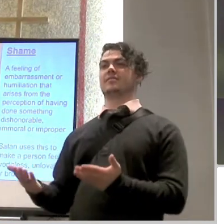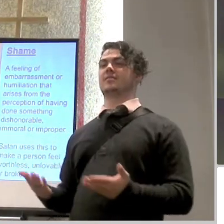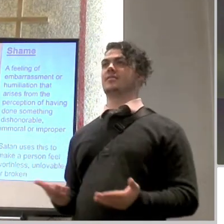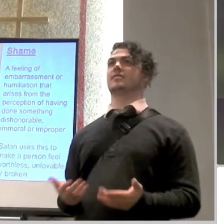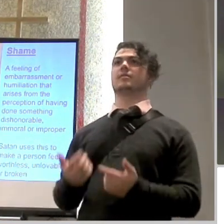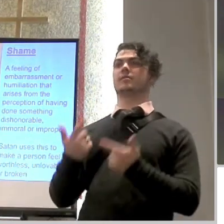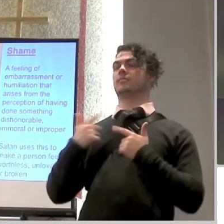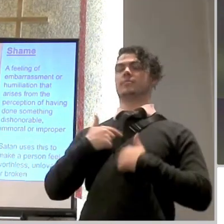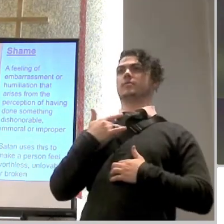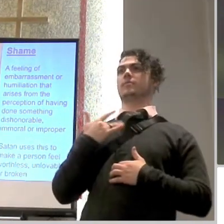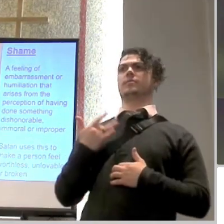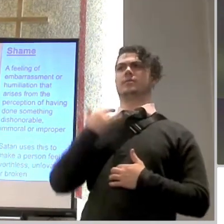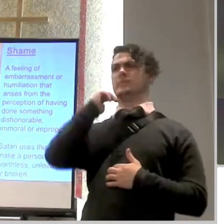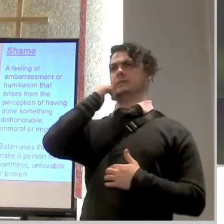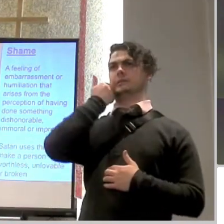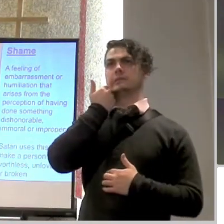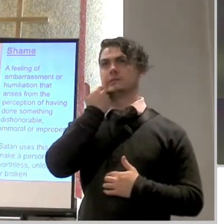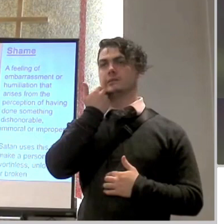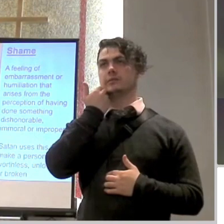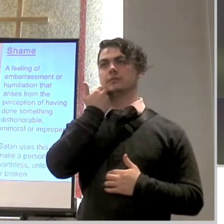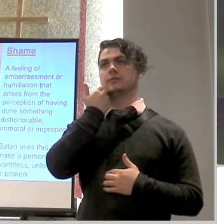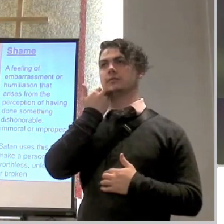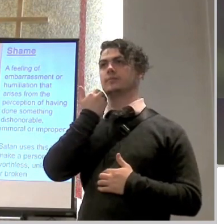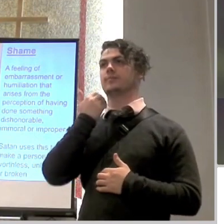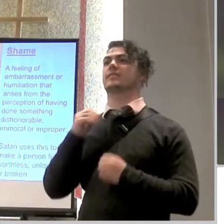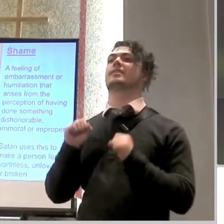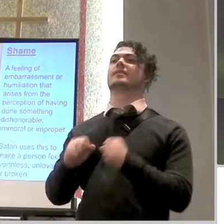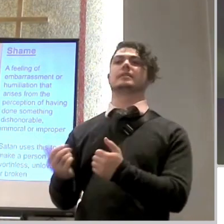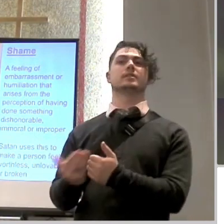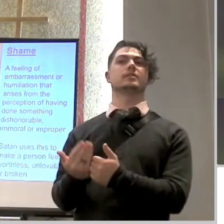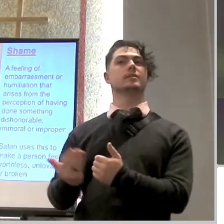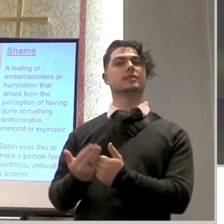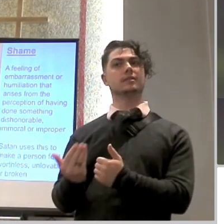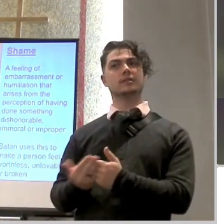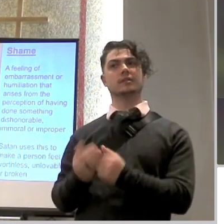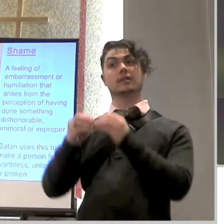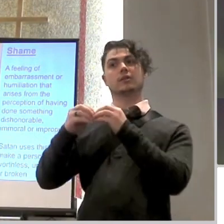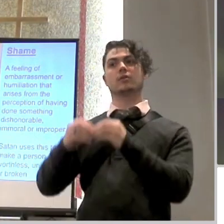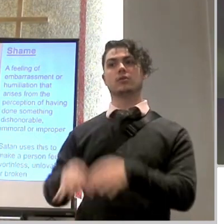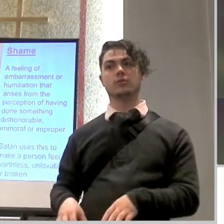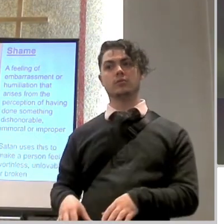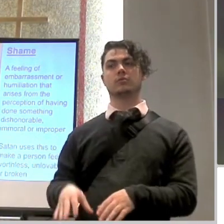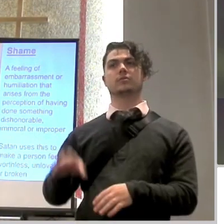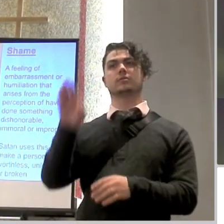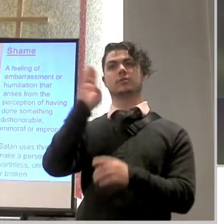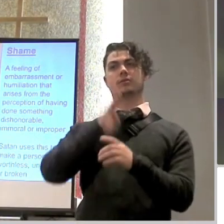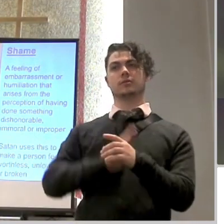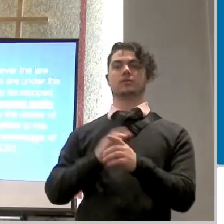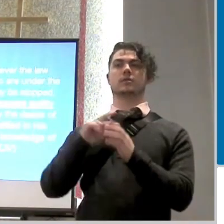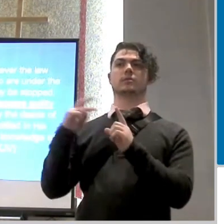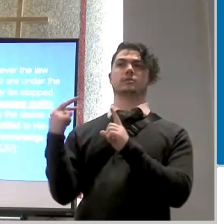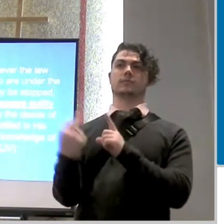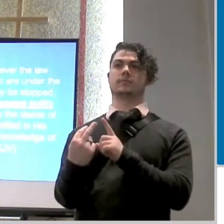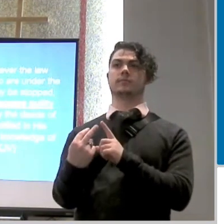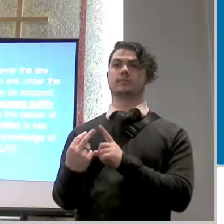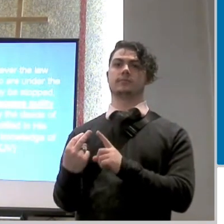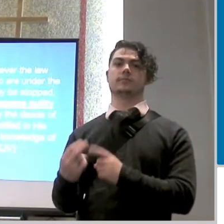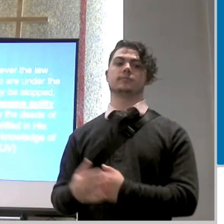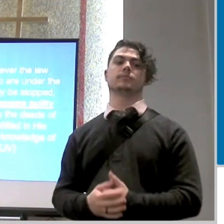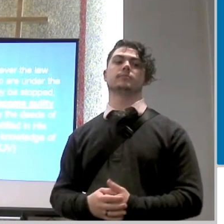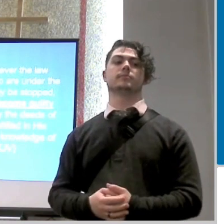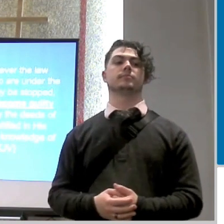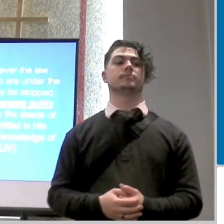wrestling with the things of god we can easily lose that that battle right and take us into a bad place